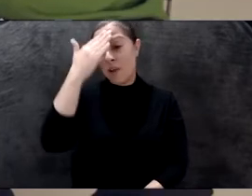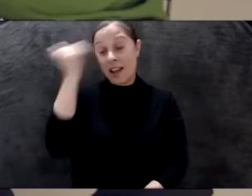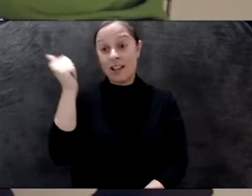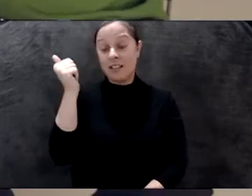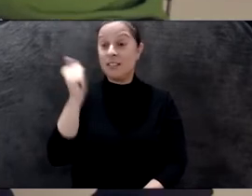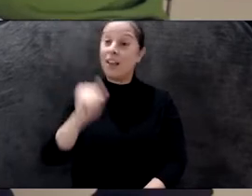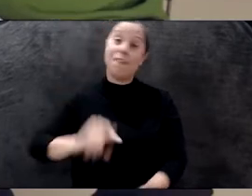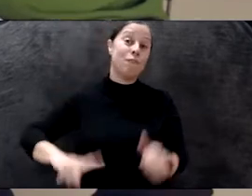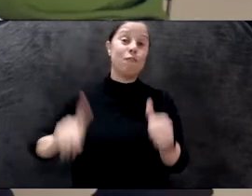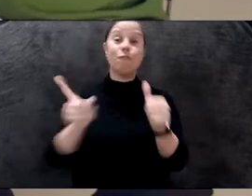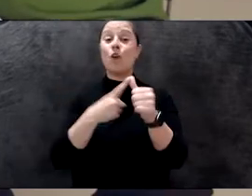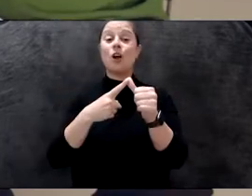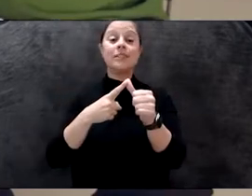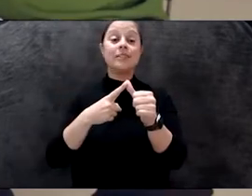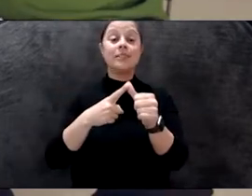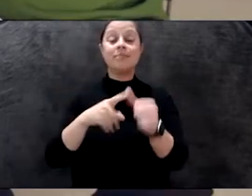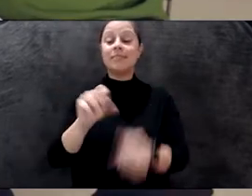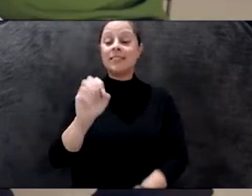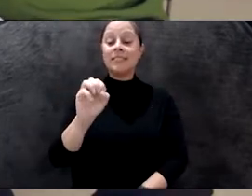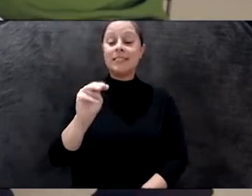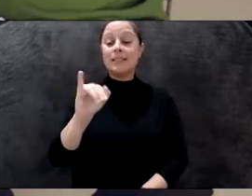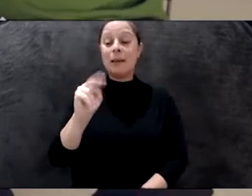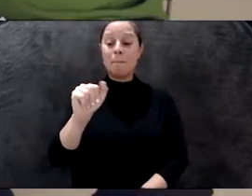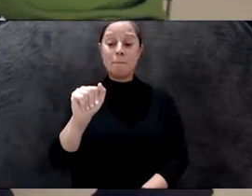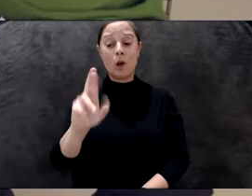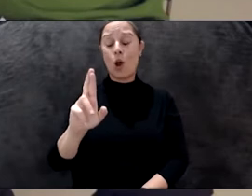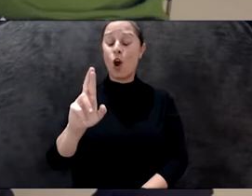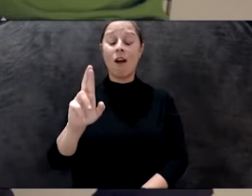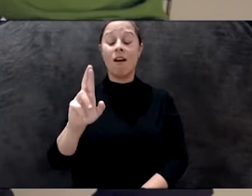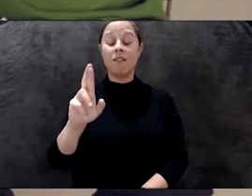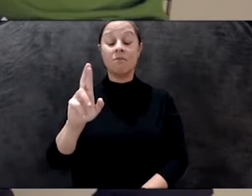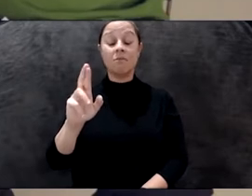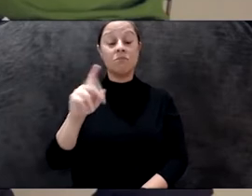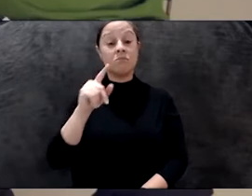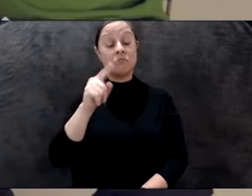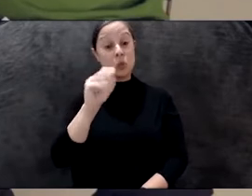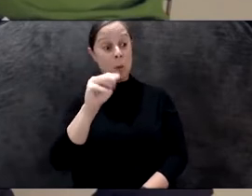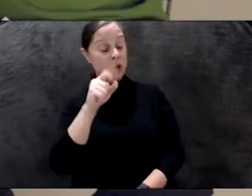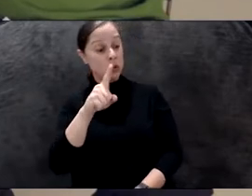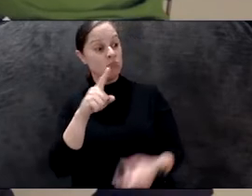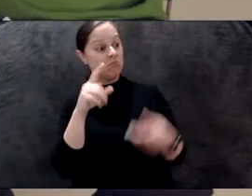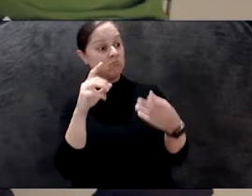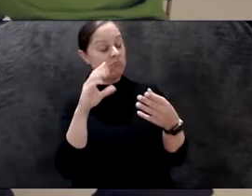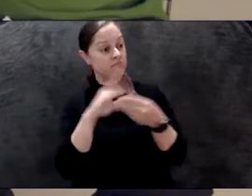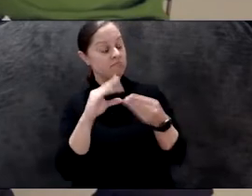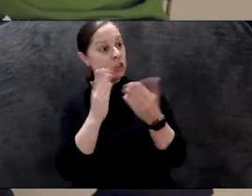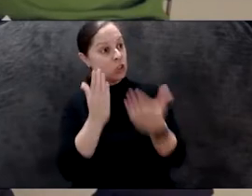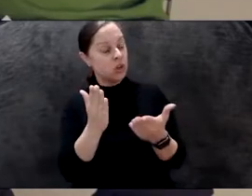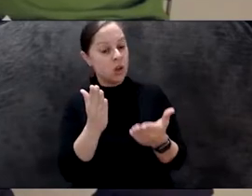that in this very, very first seminar, you suggested that we should actually, for the next seminar, invite by